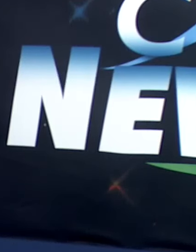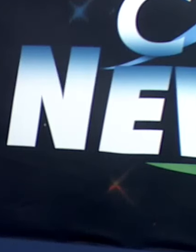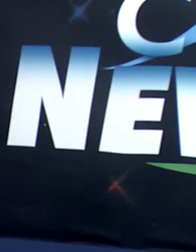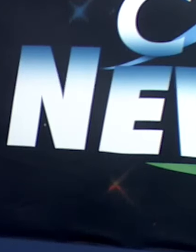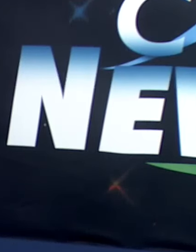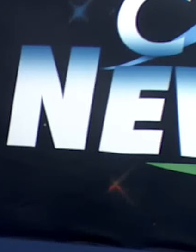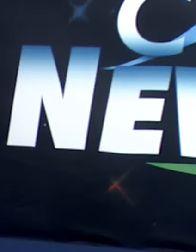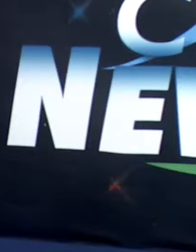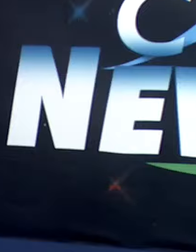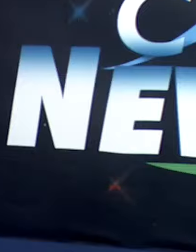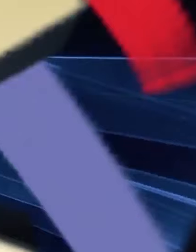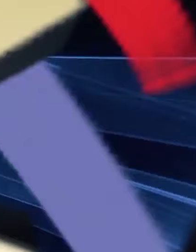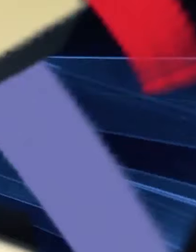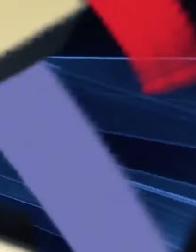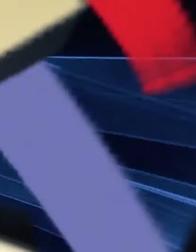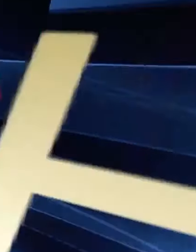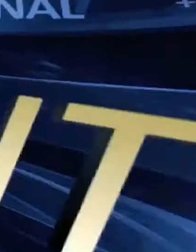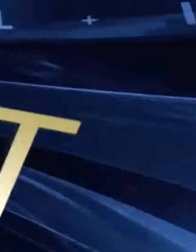of networking.